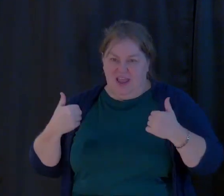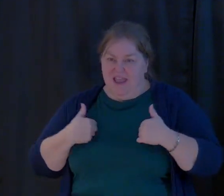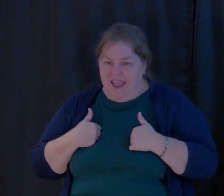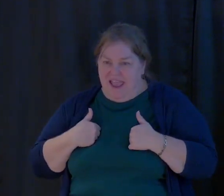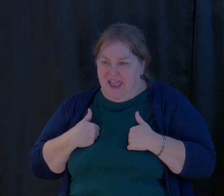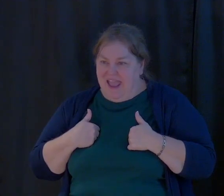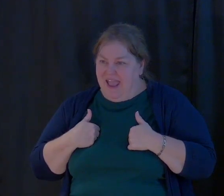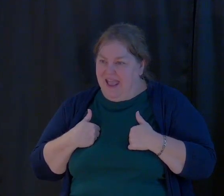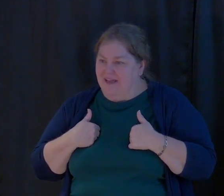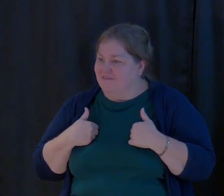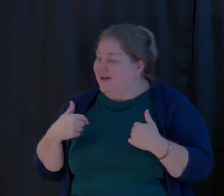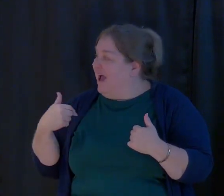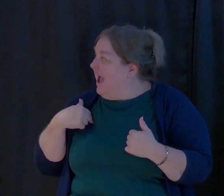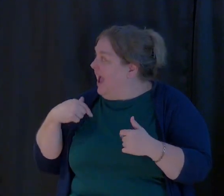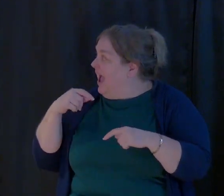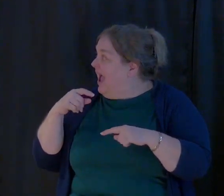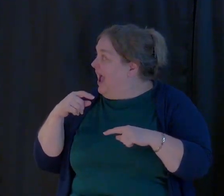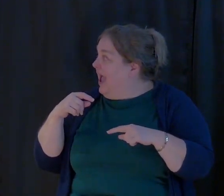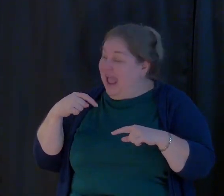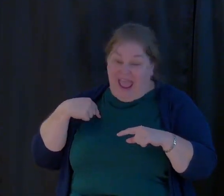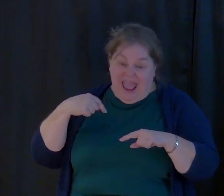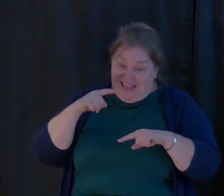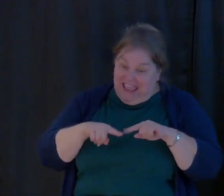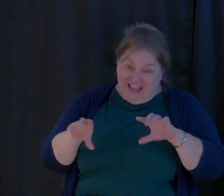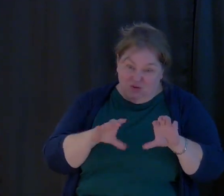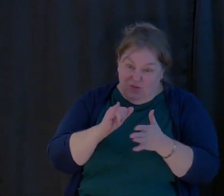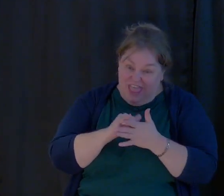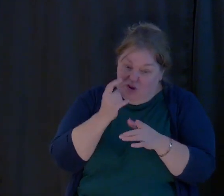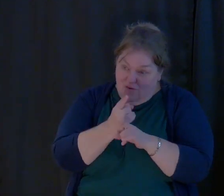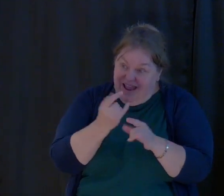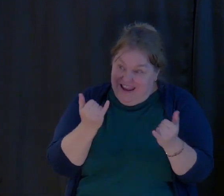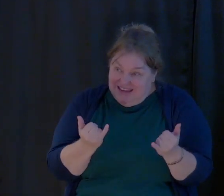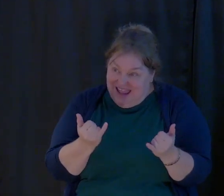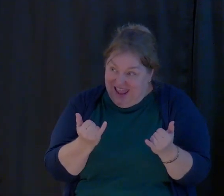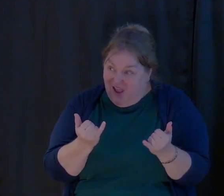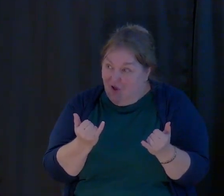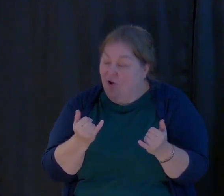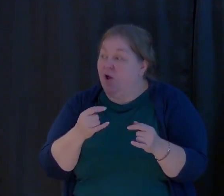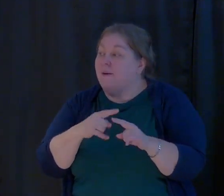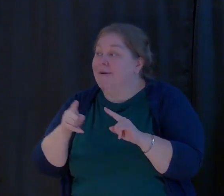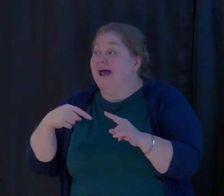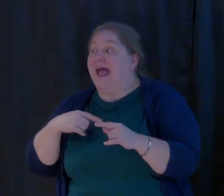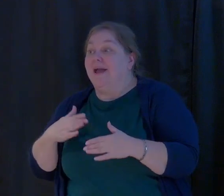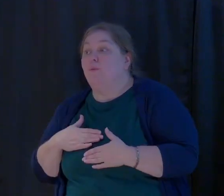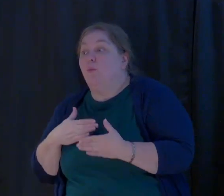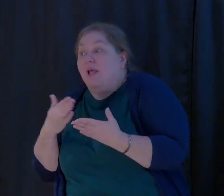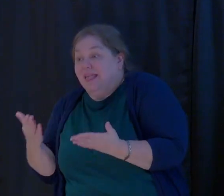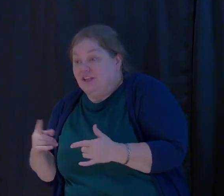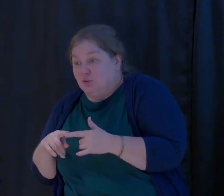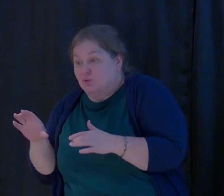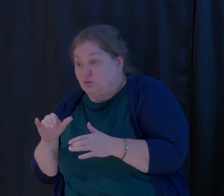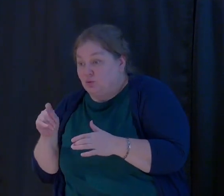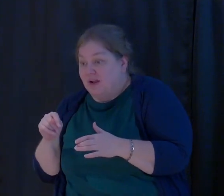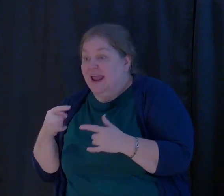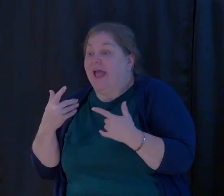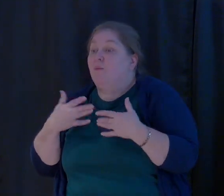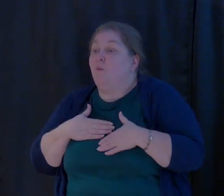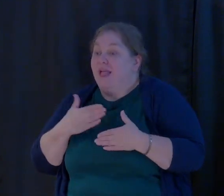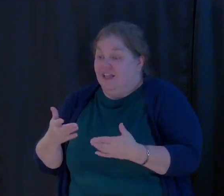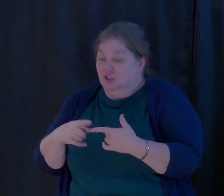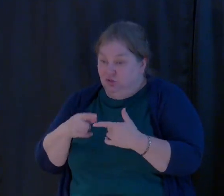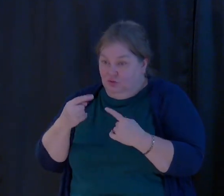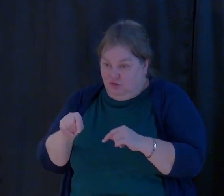I may not be able to do that fully right now. I may not understand completely what it means, but I'm willing to do it. I'm willing to try.